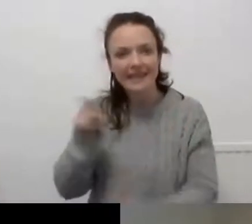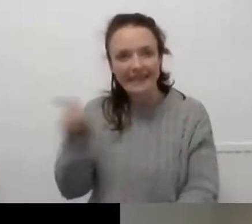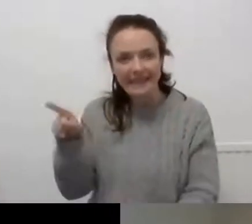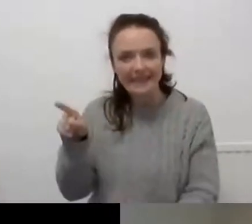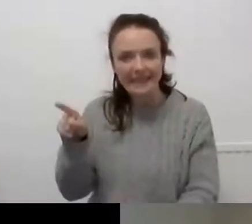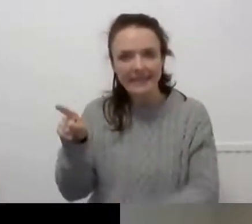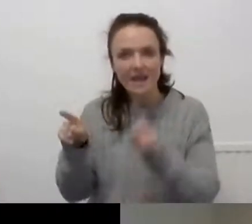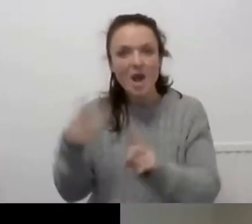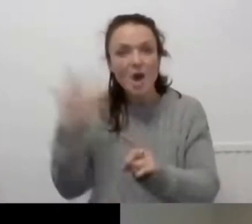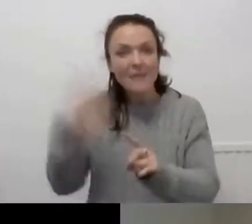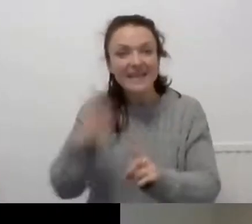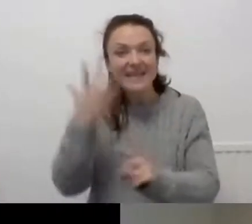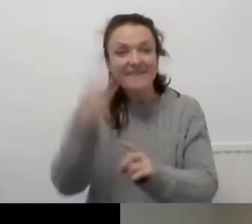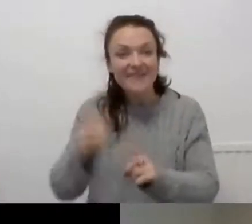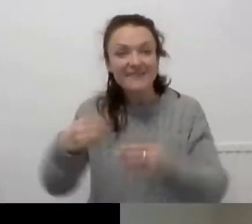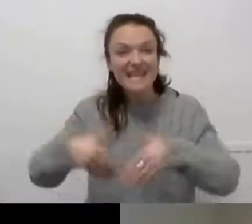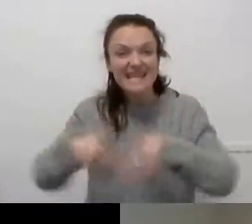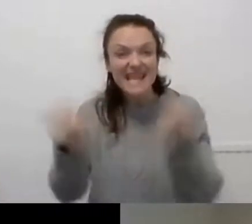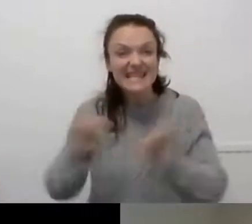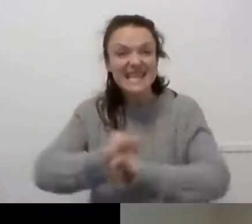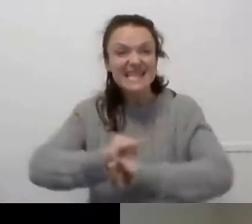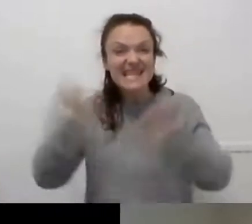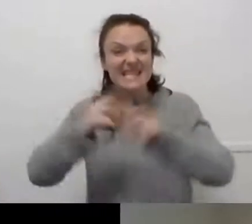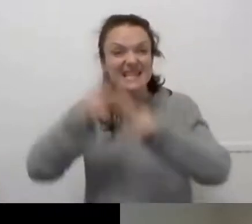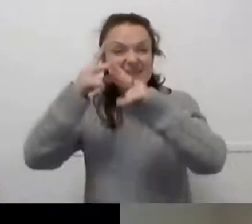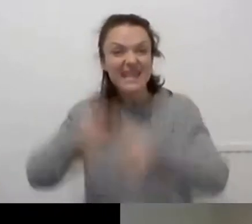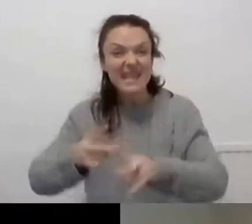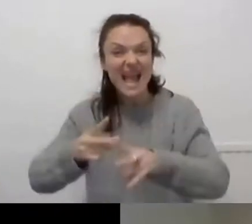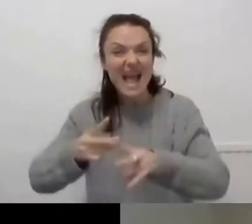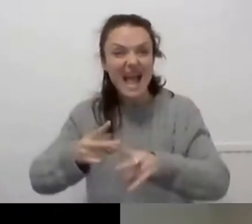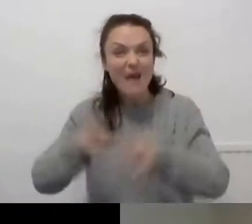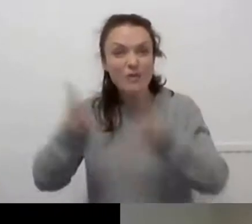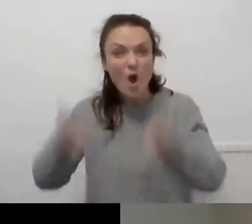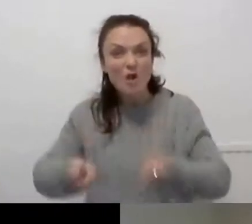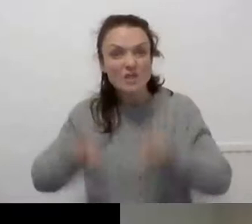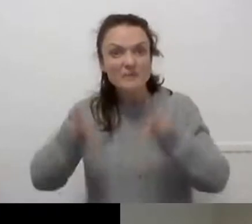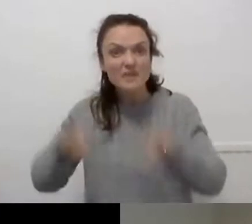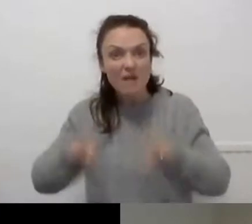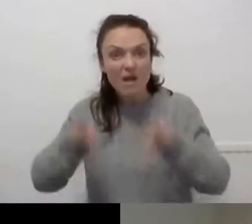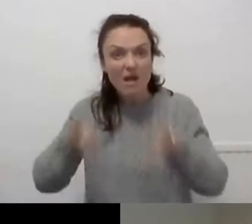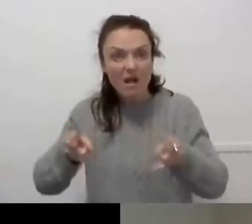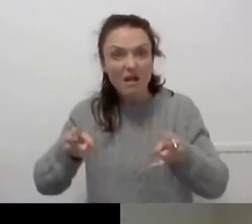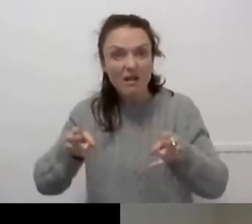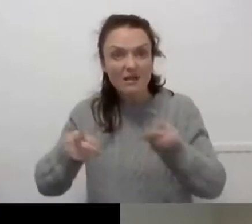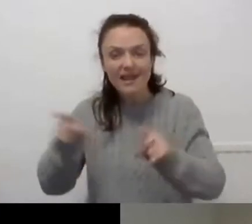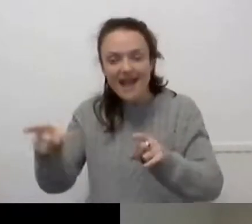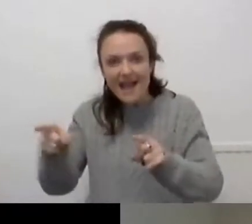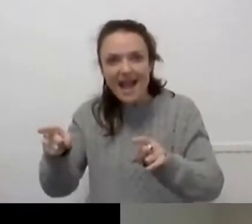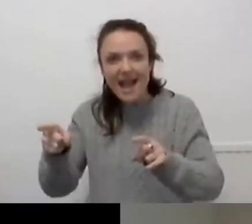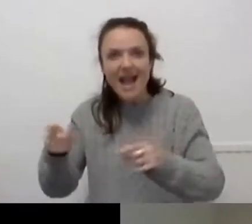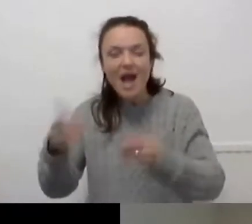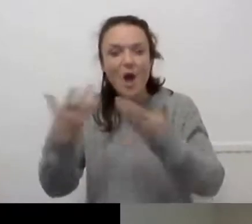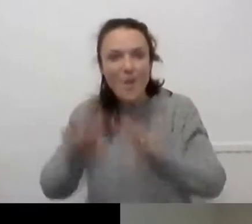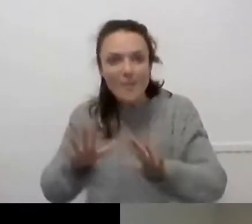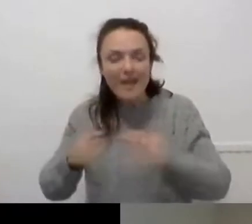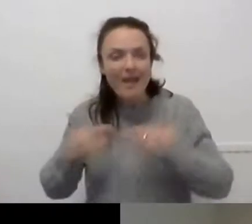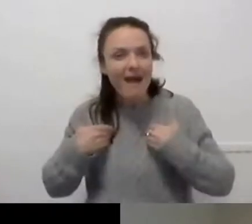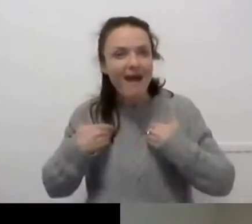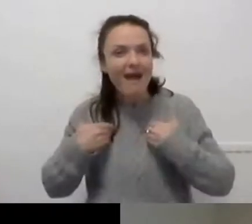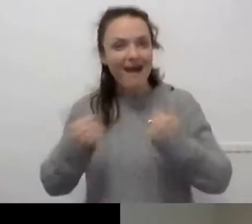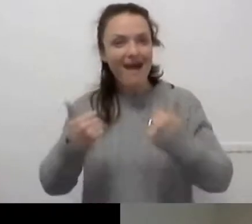in intensive care unit. He recovered. He did amazingly well.